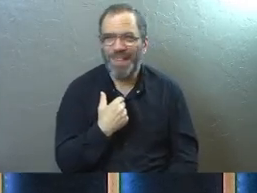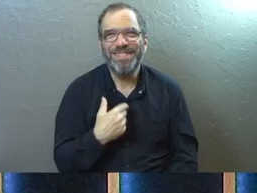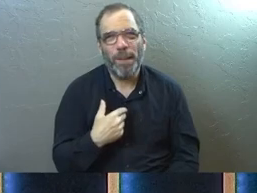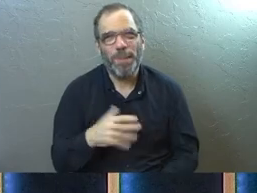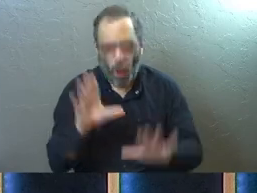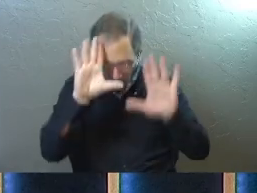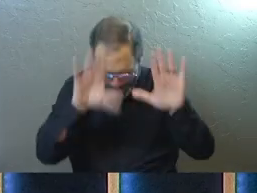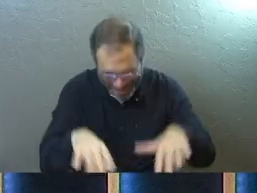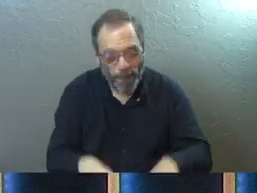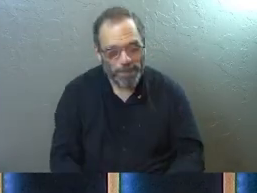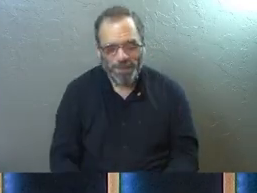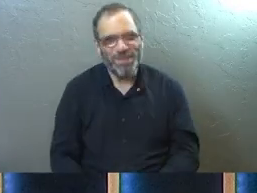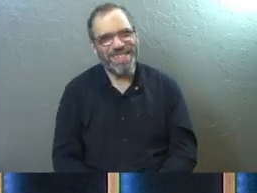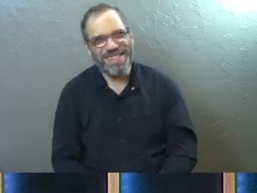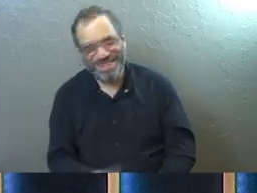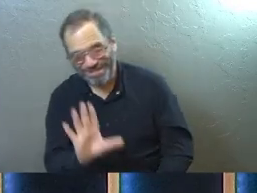Yes?